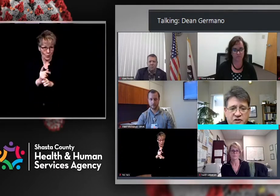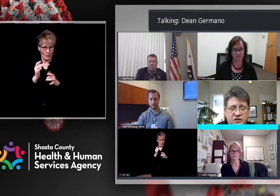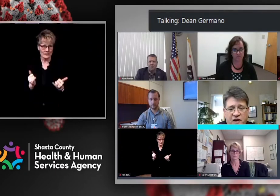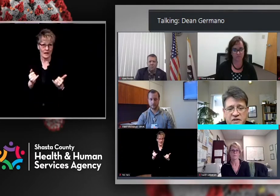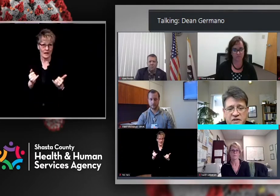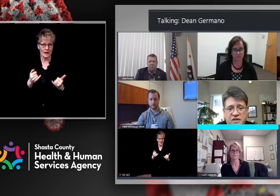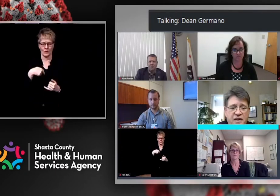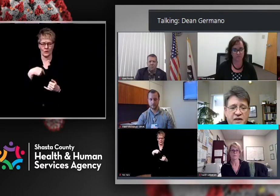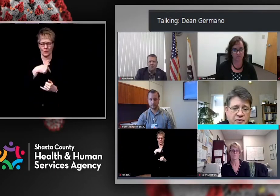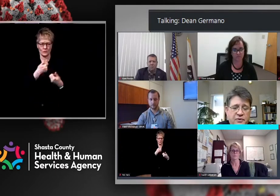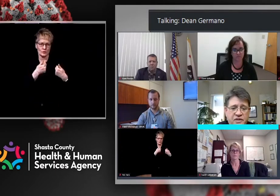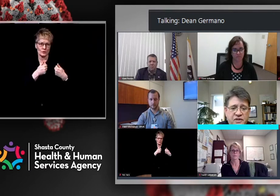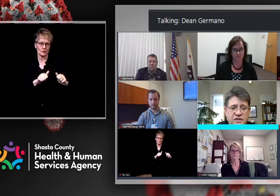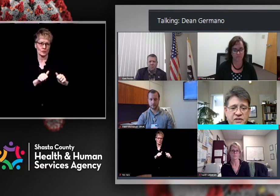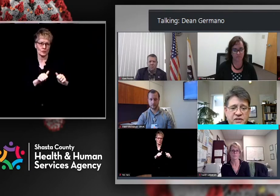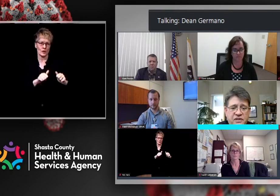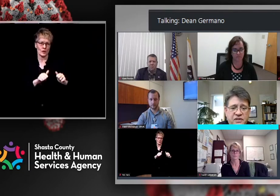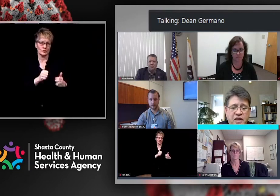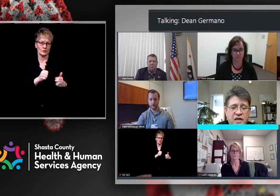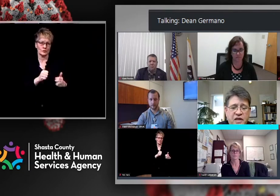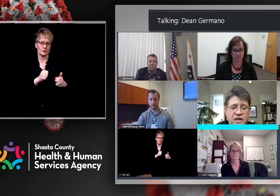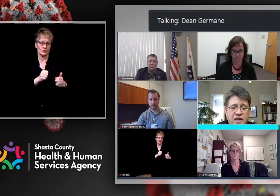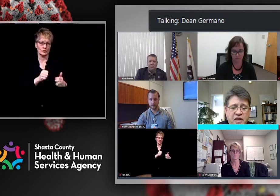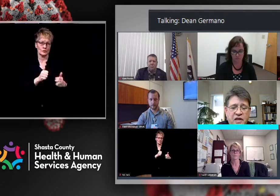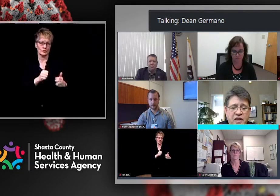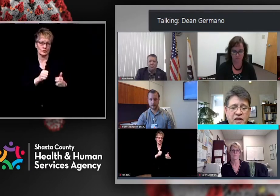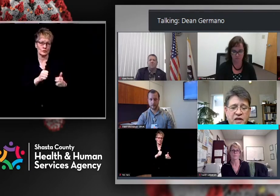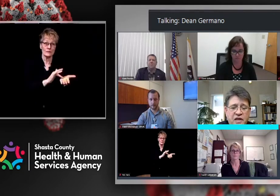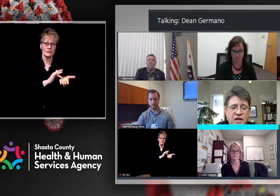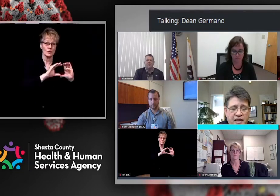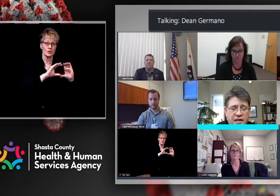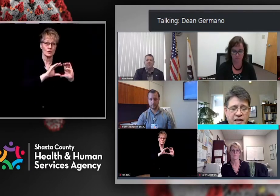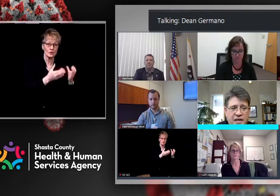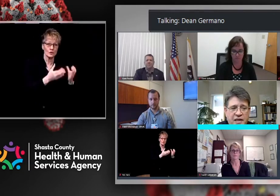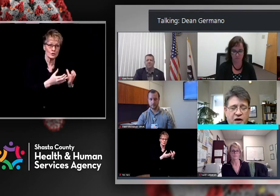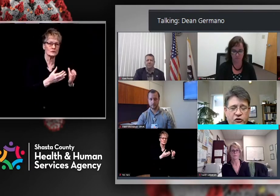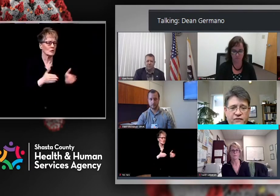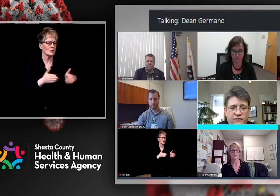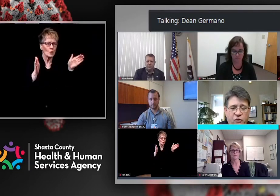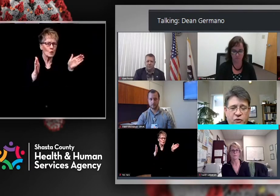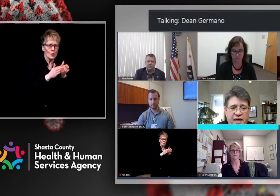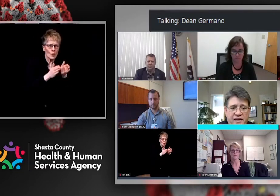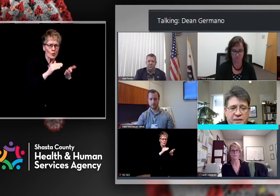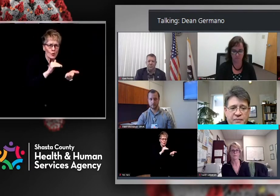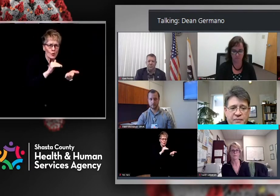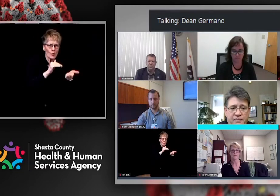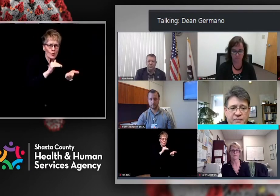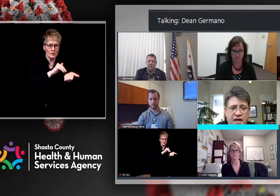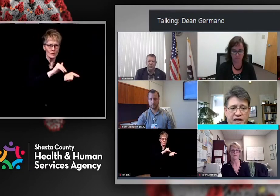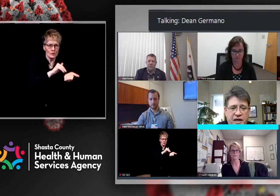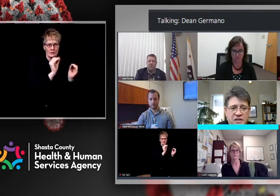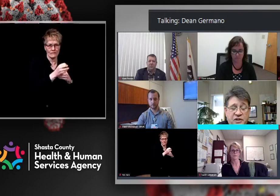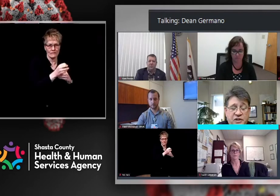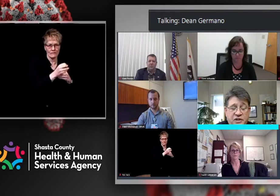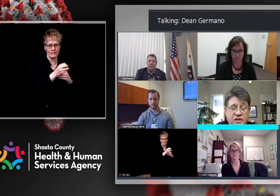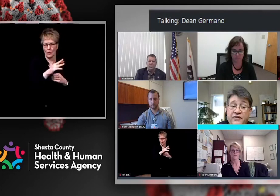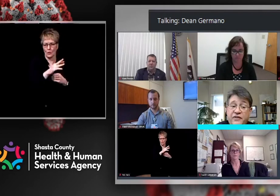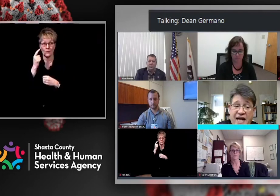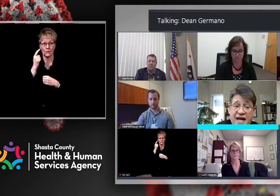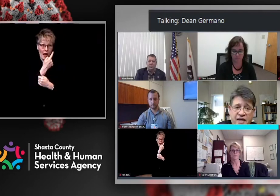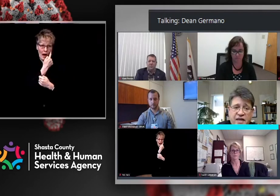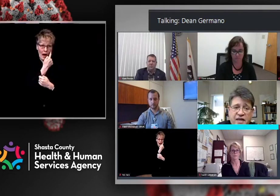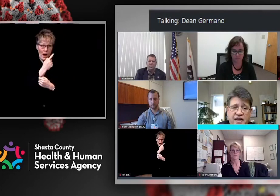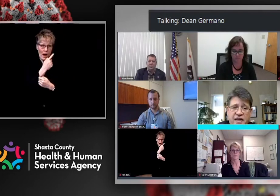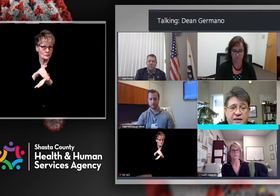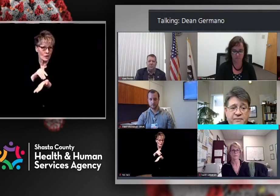doctor's offices, the optometrists, and those folks who are looking for a way to immunize particularly their staff.